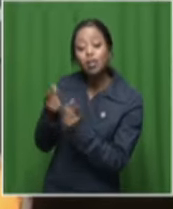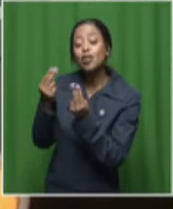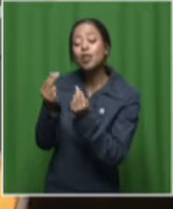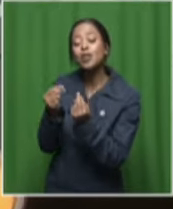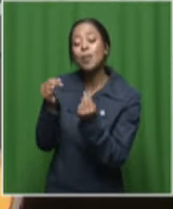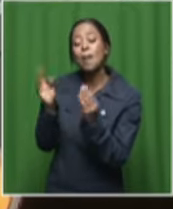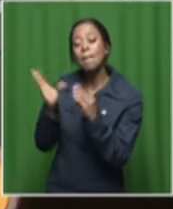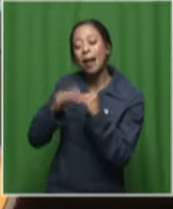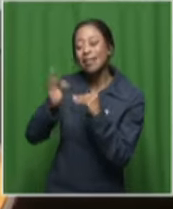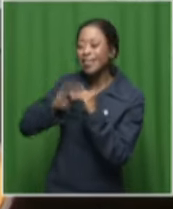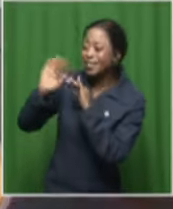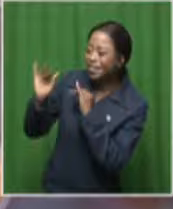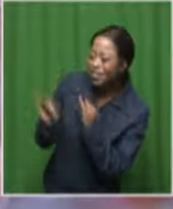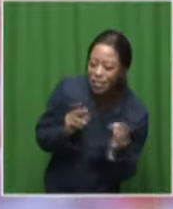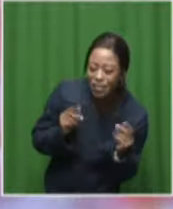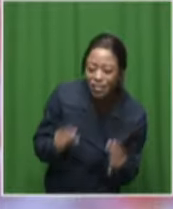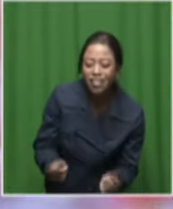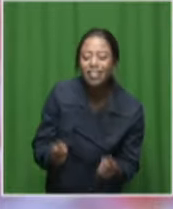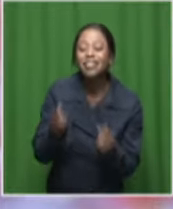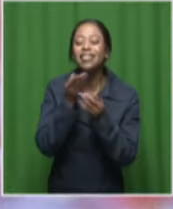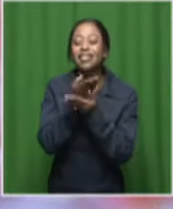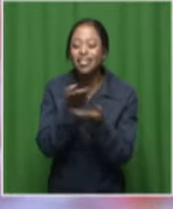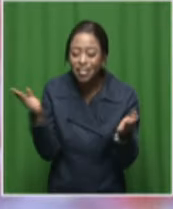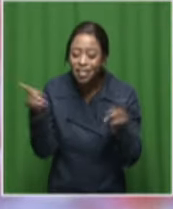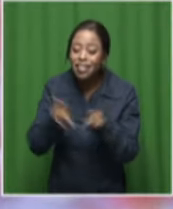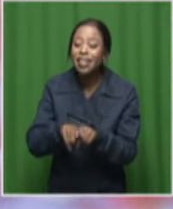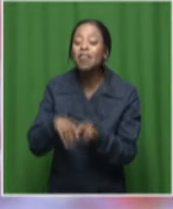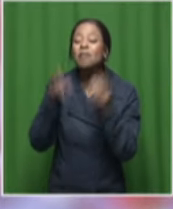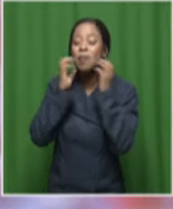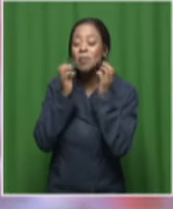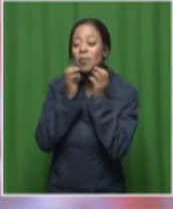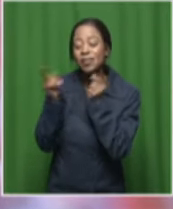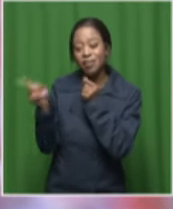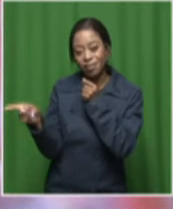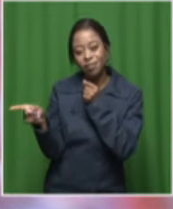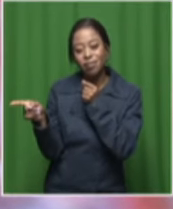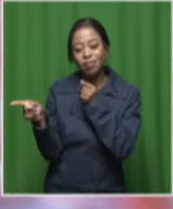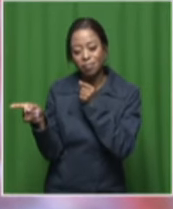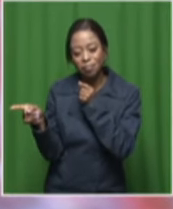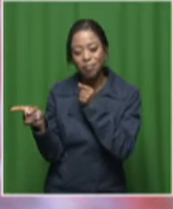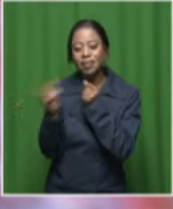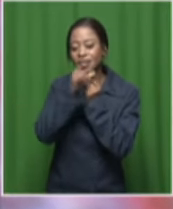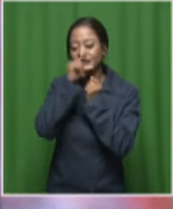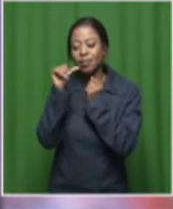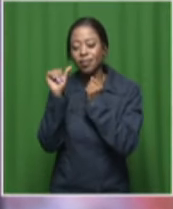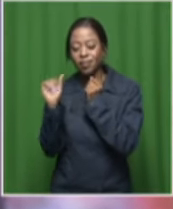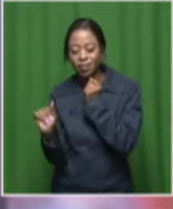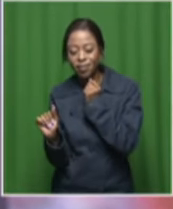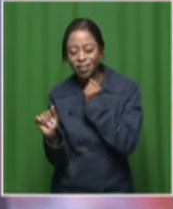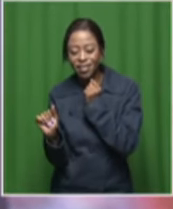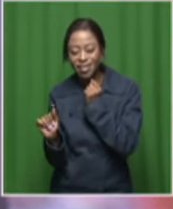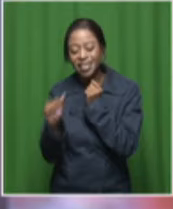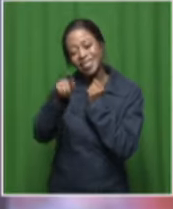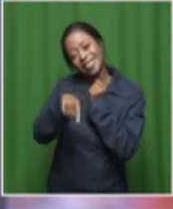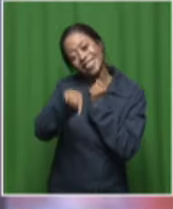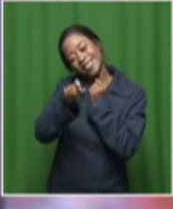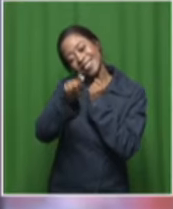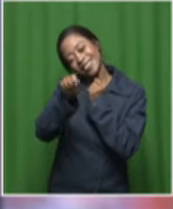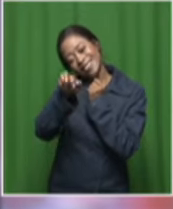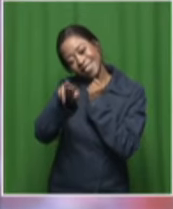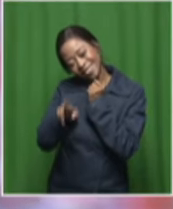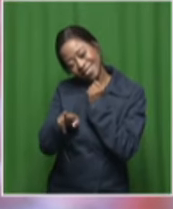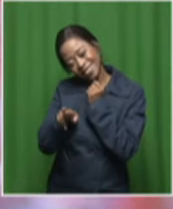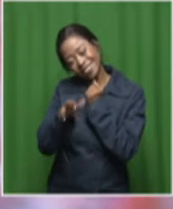band member. I wanted to introduce him quickly to you guys. He's also from Maputo. And his name is Pizza with